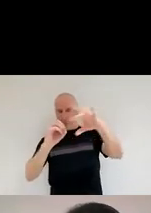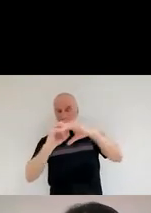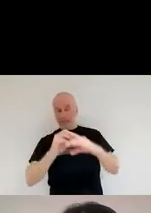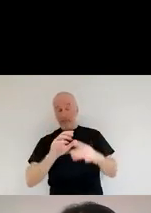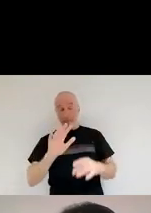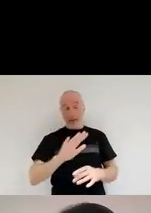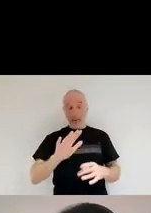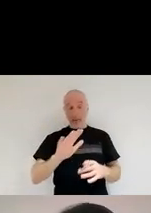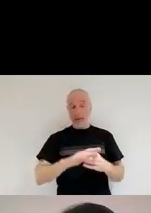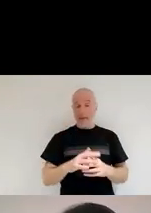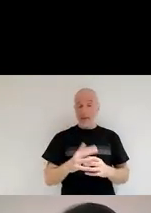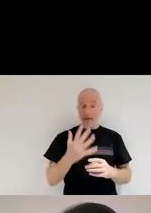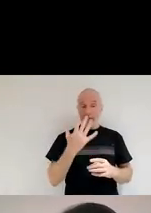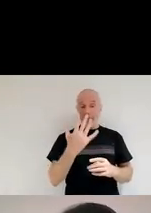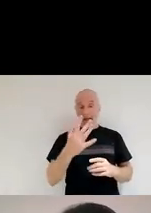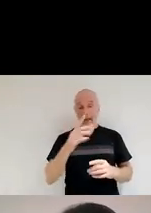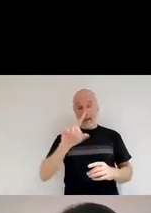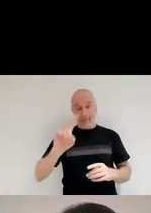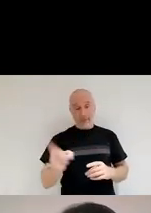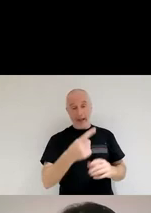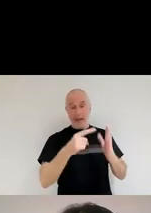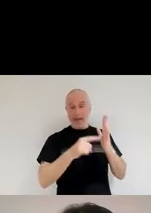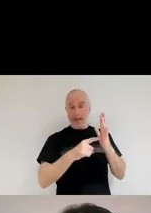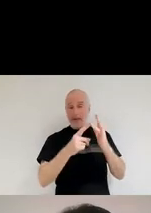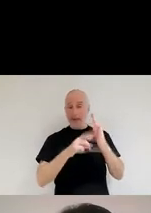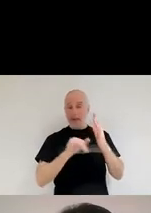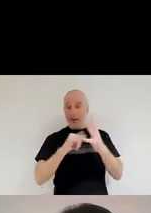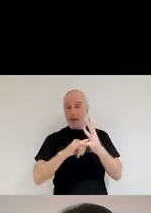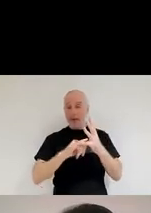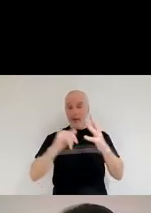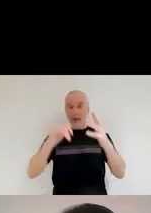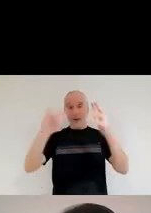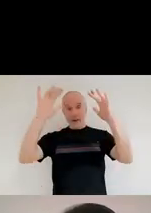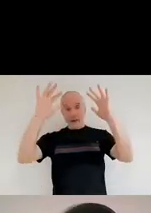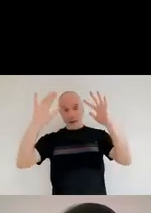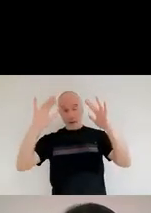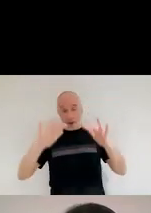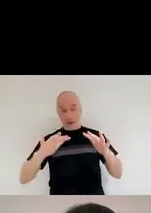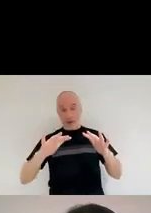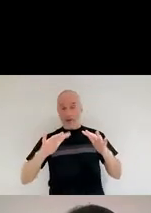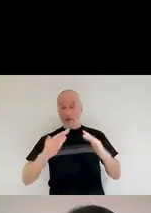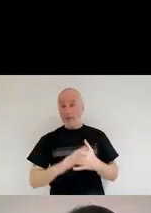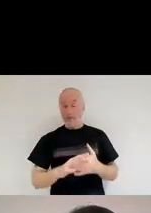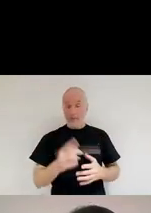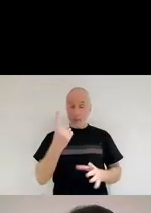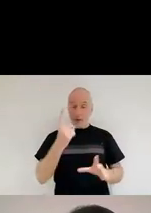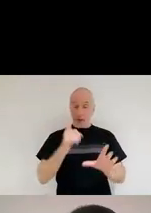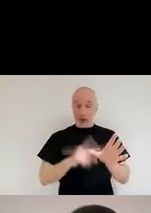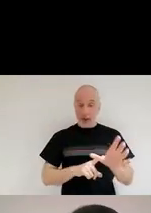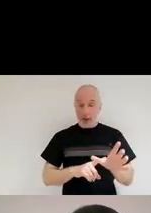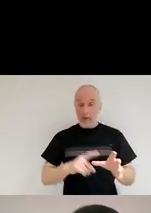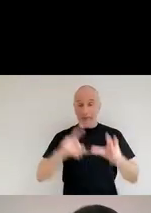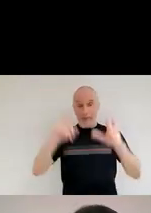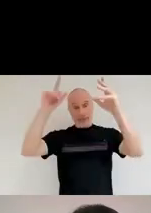tons of dust fall on Earth every single year. That's the equivalent of you having a few